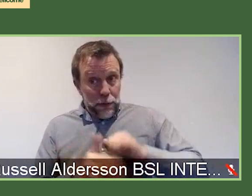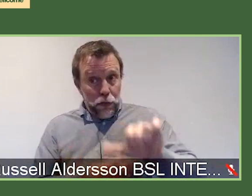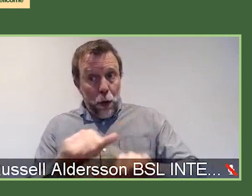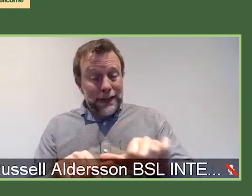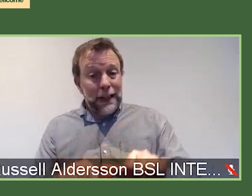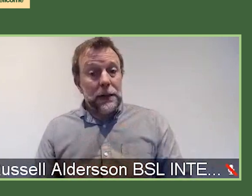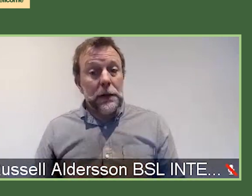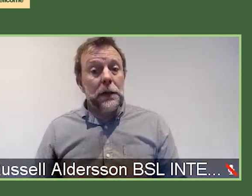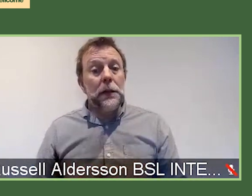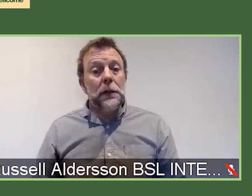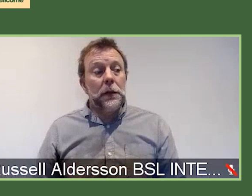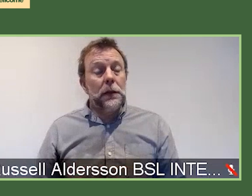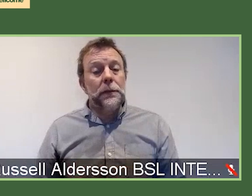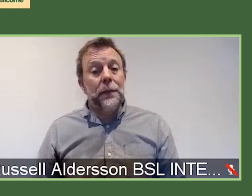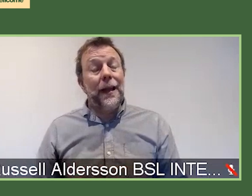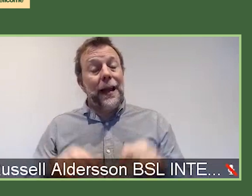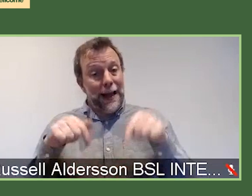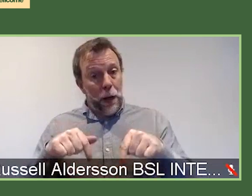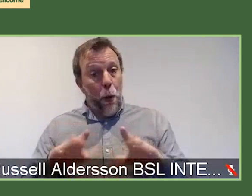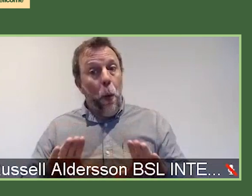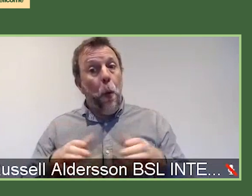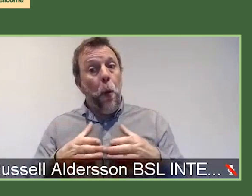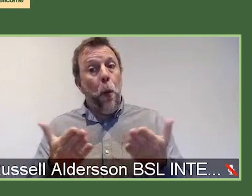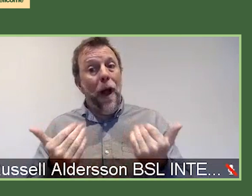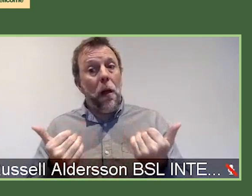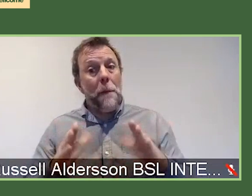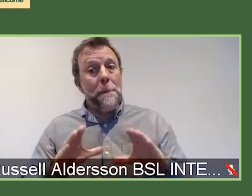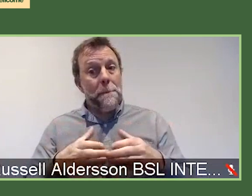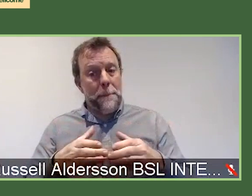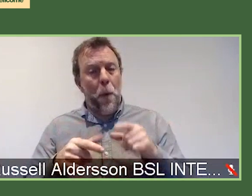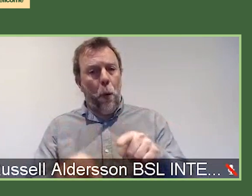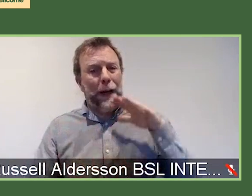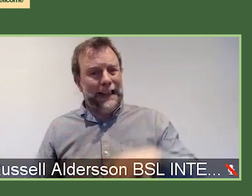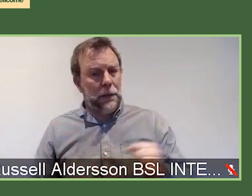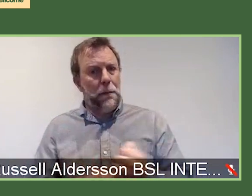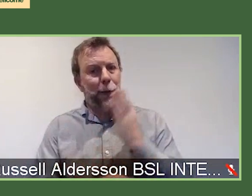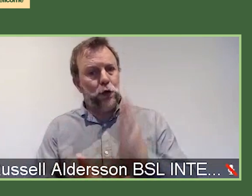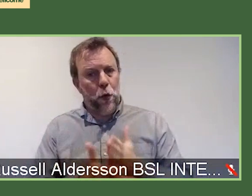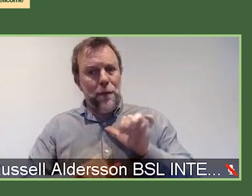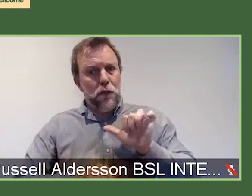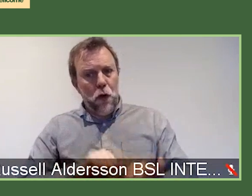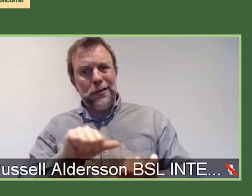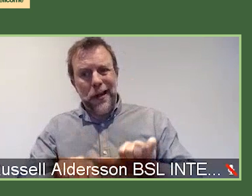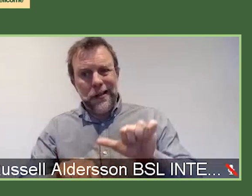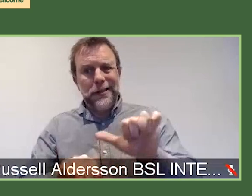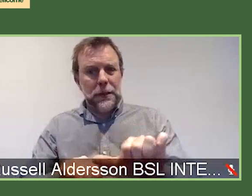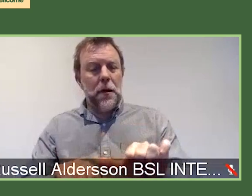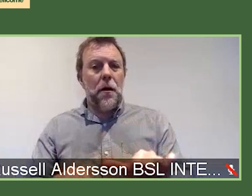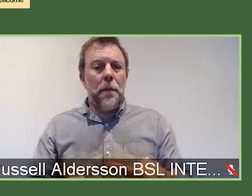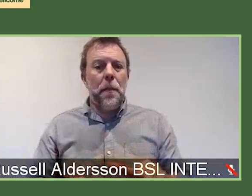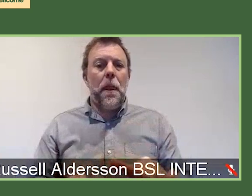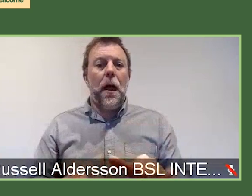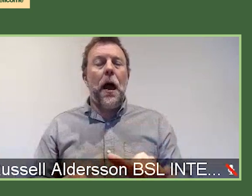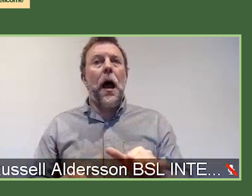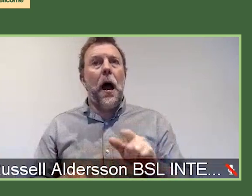come up with within Wellcome, we need to make sure that those processes allow for and take into account